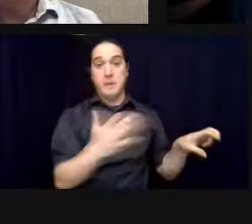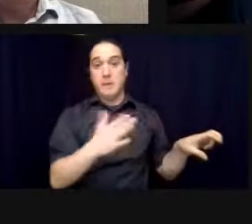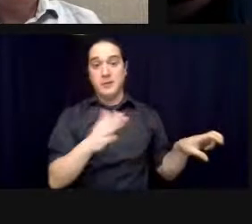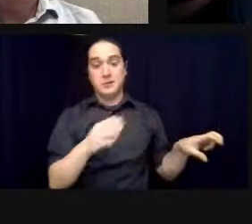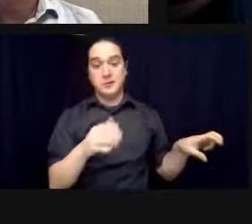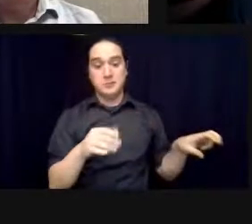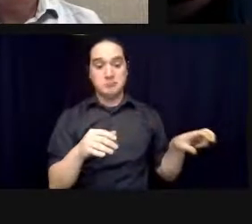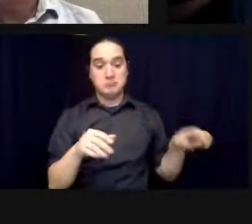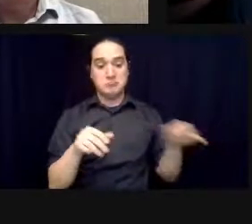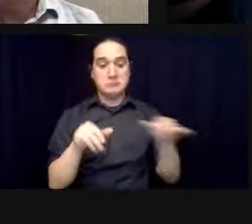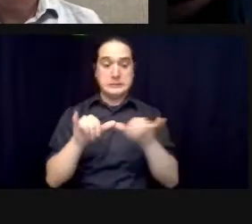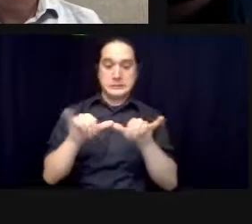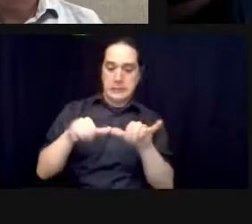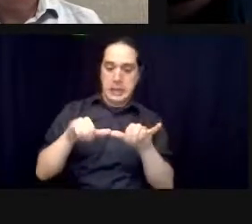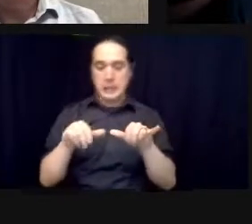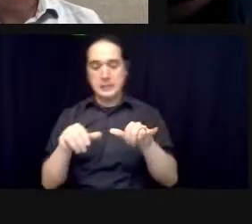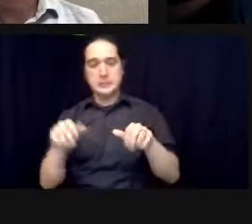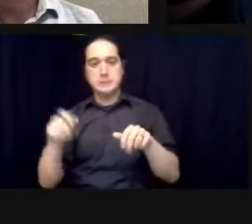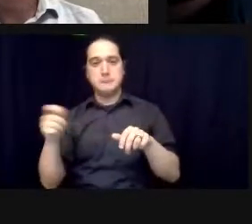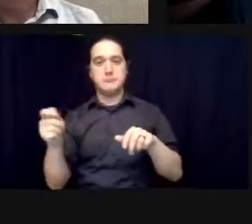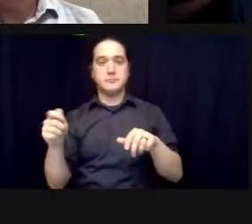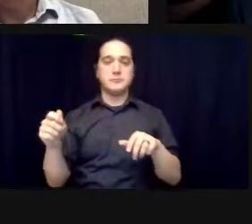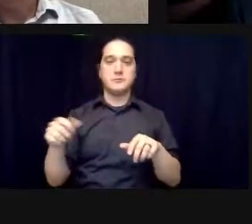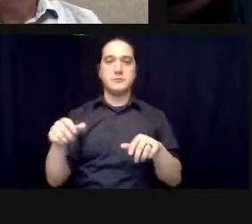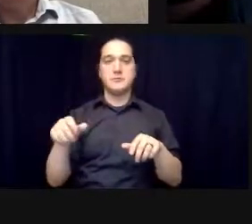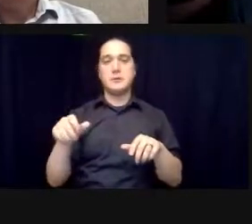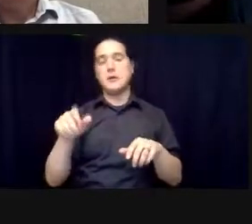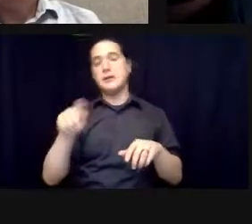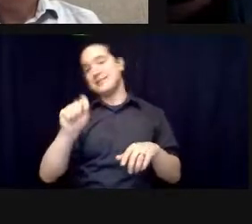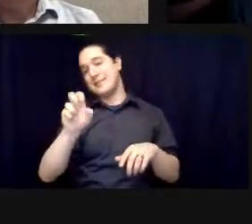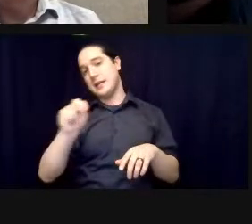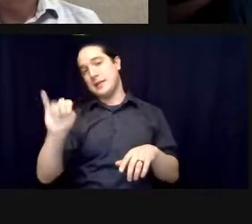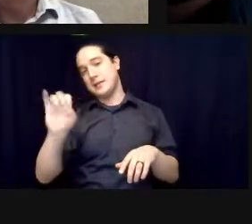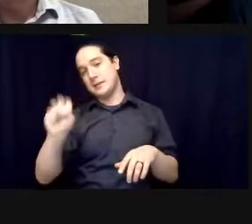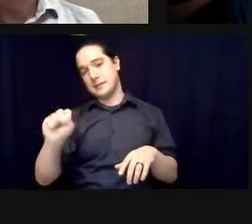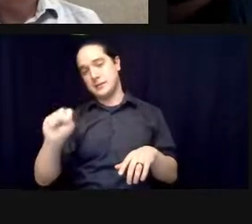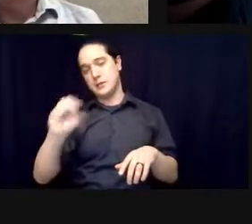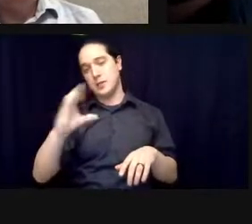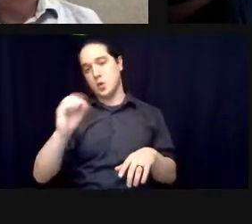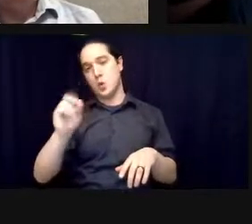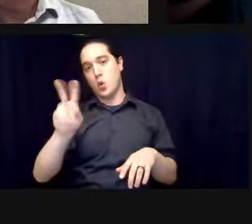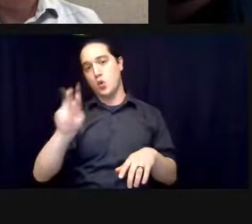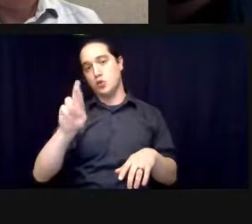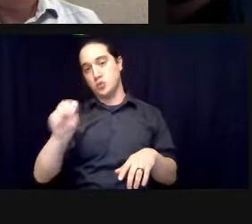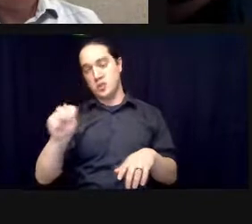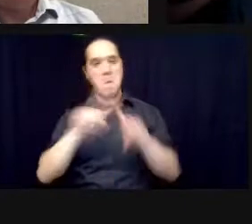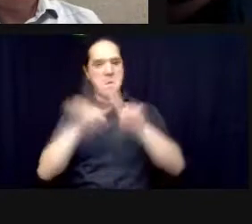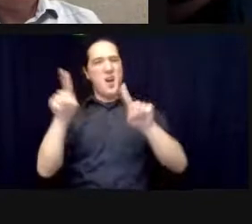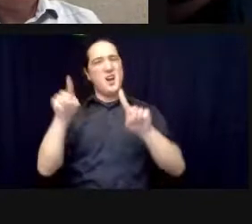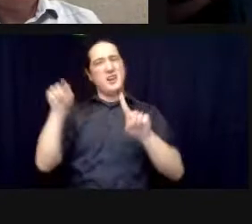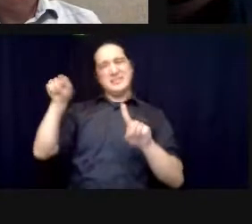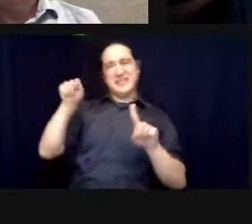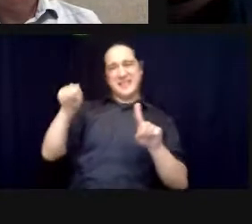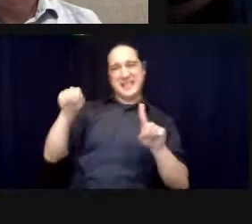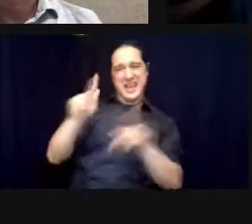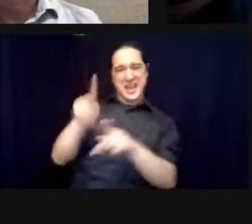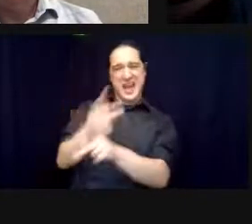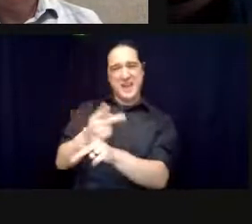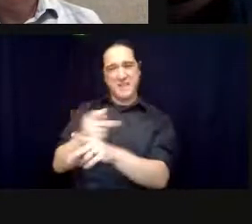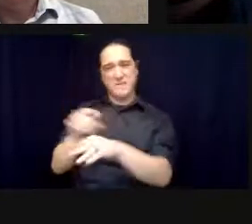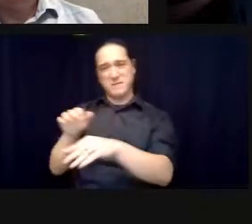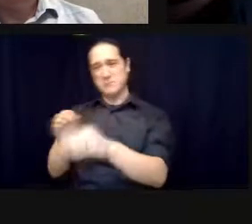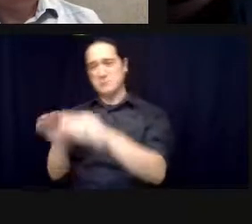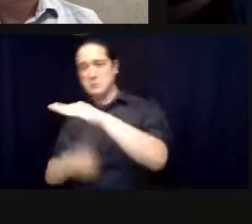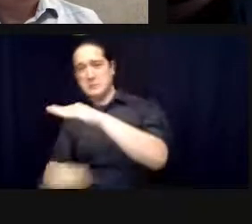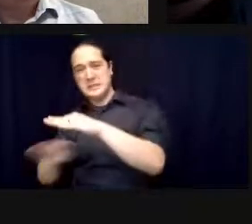plastic doesn't is not airtight even concrete isn't airtight and as we began developing